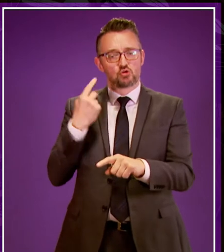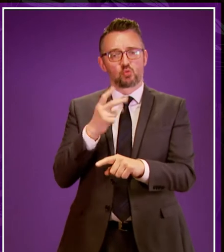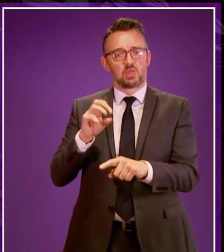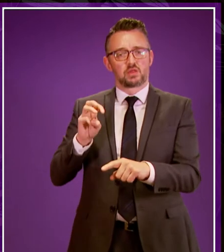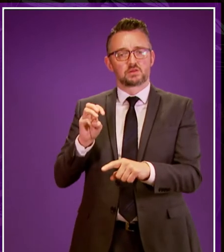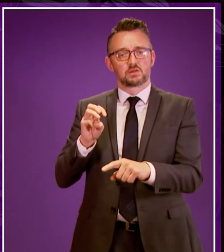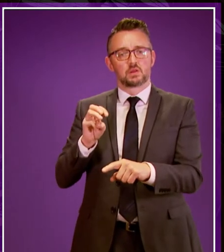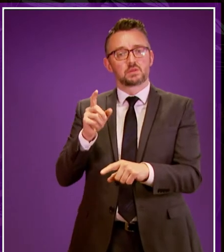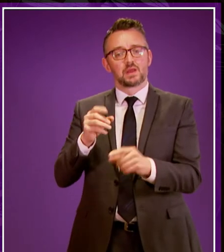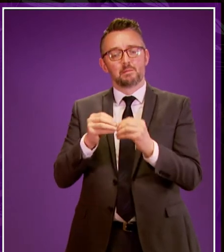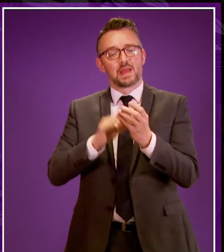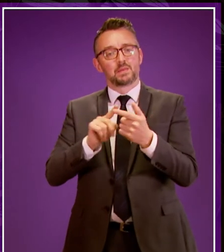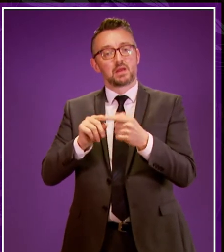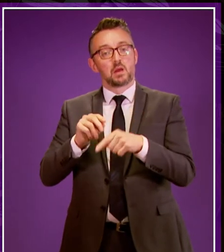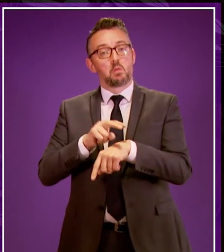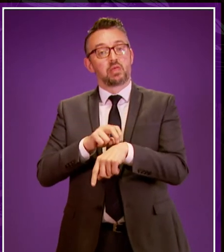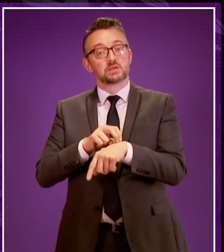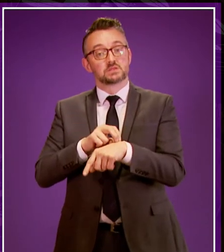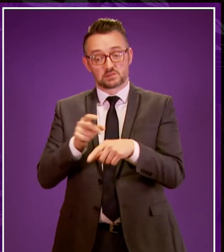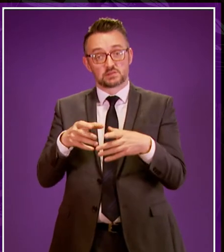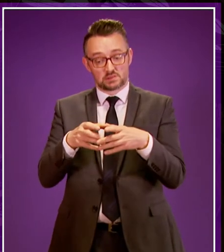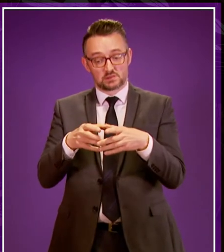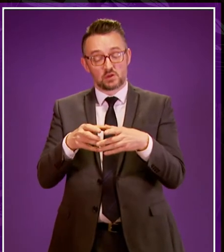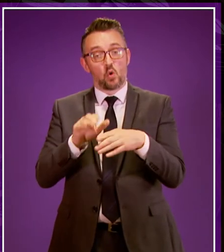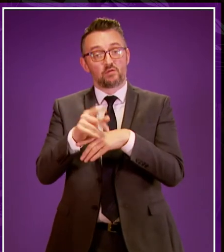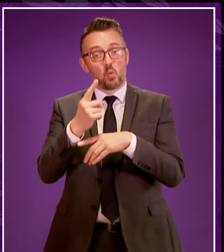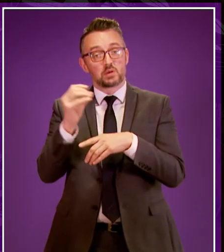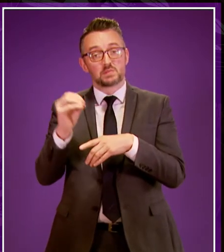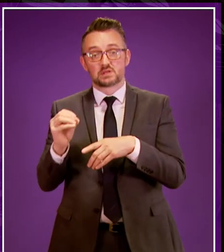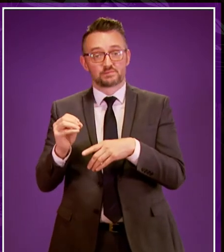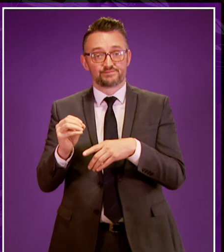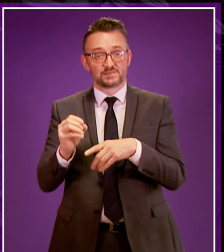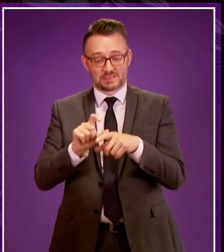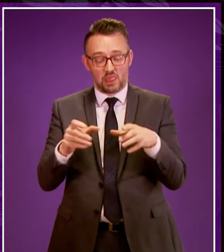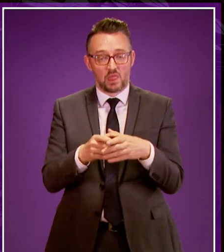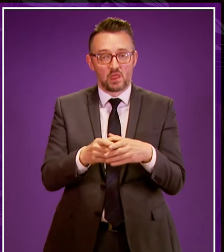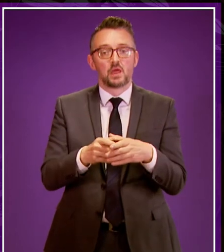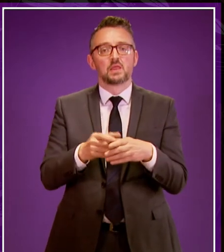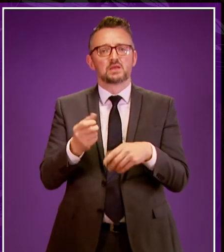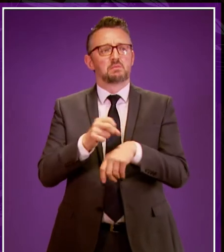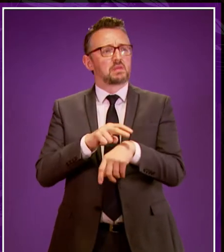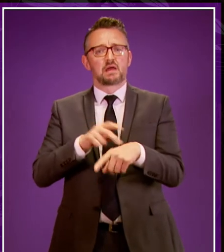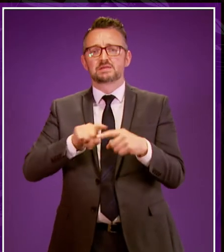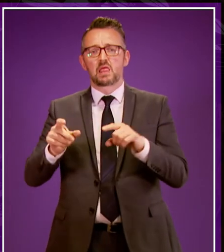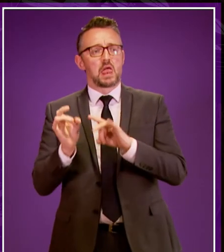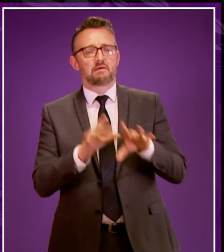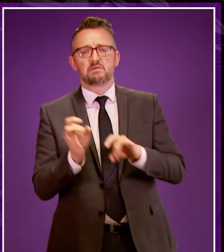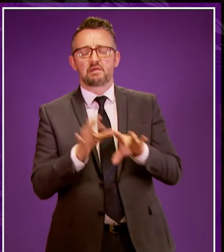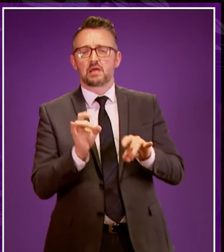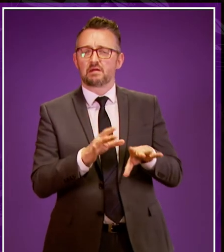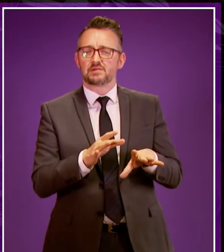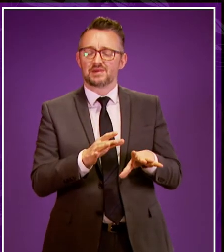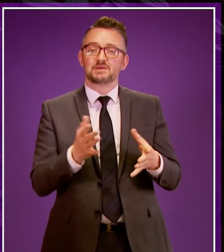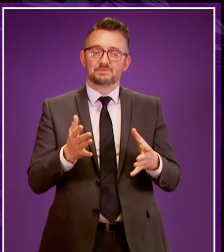proportion of BMA police officers has never risen above one percent and officers and staff continue to leave in high proportions. So I mean that